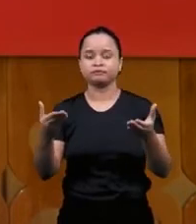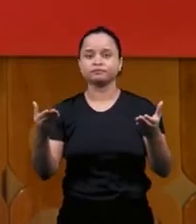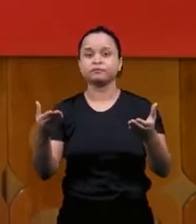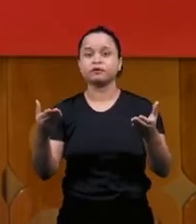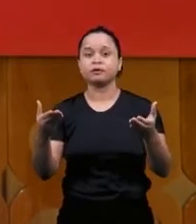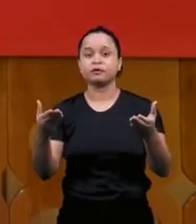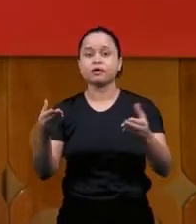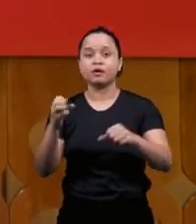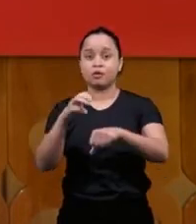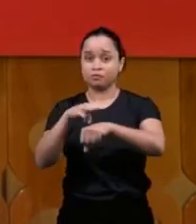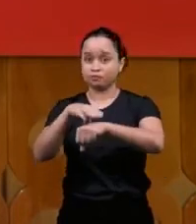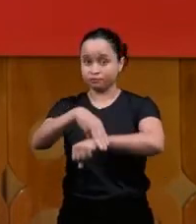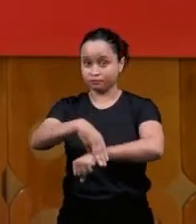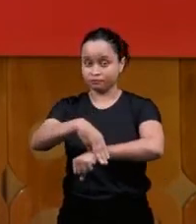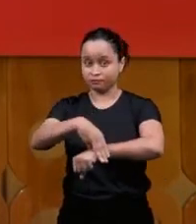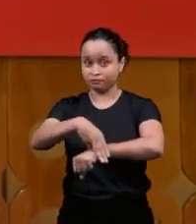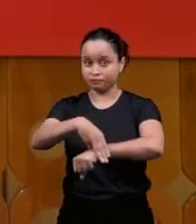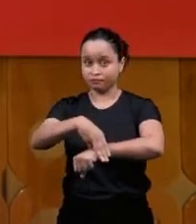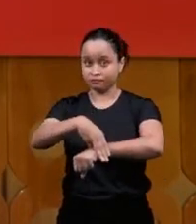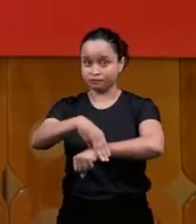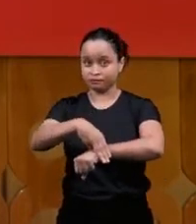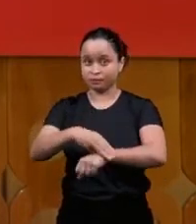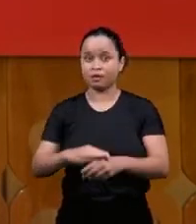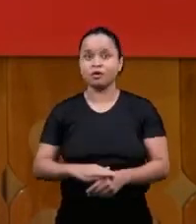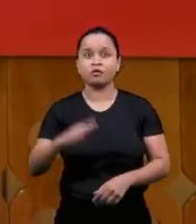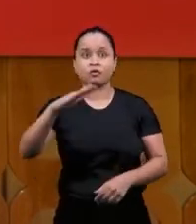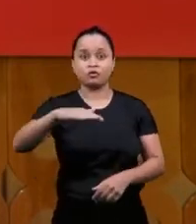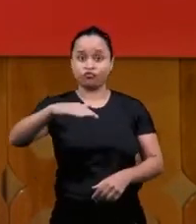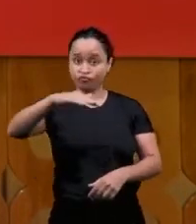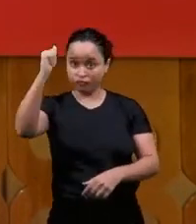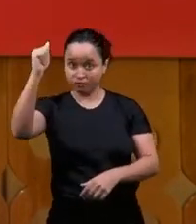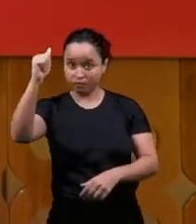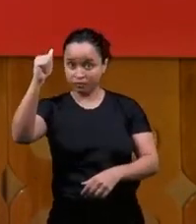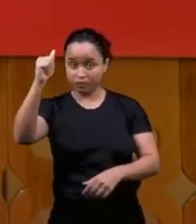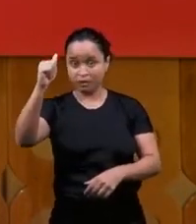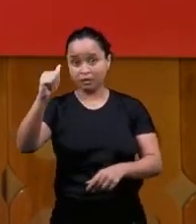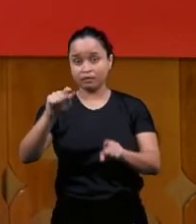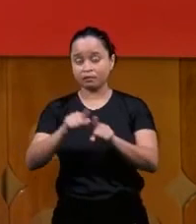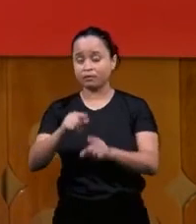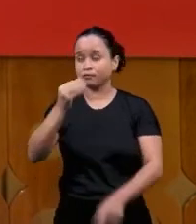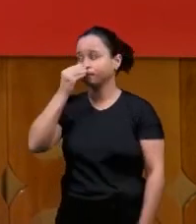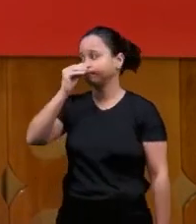call and rejection what we'd like to talk about